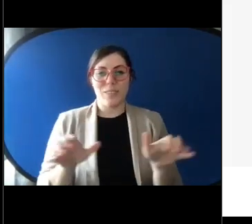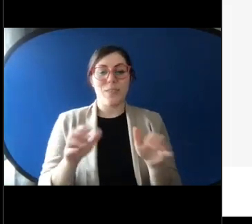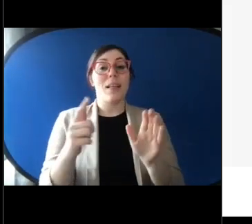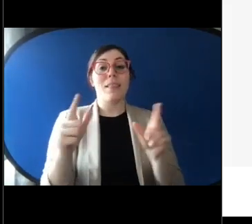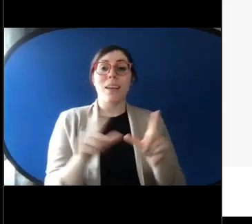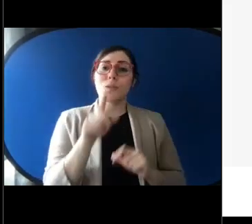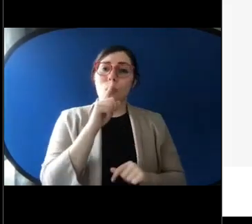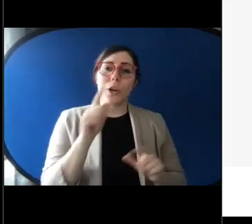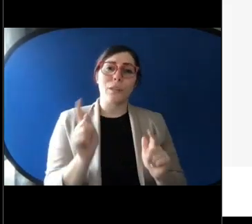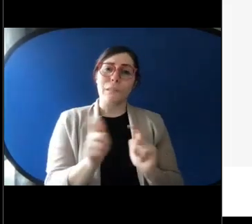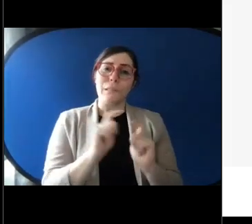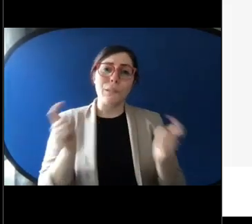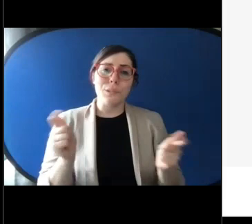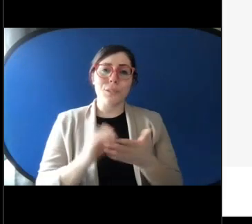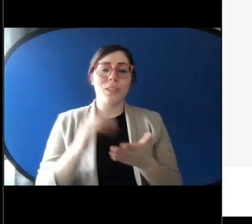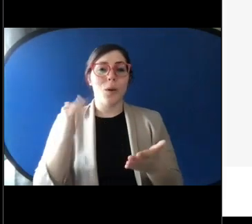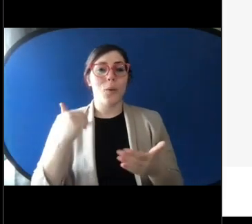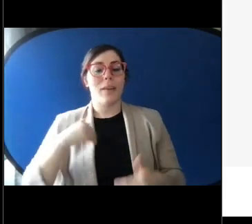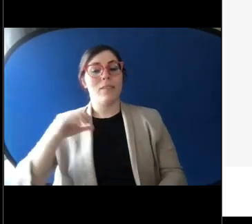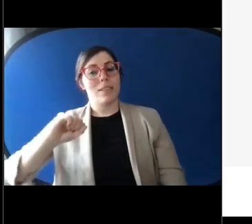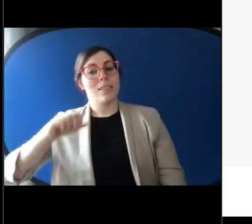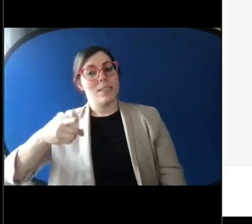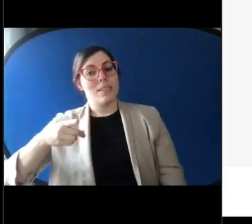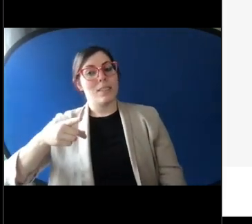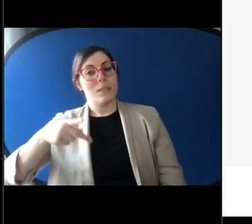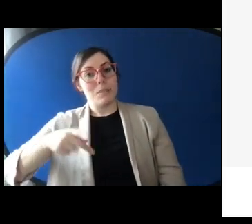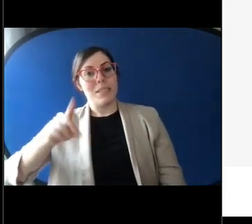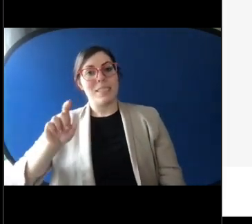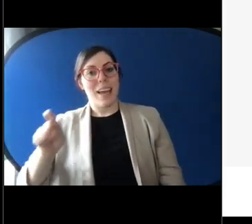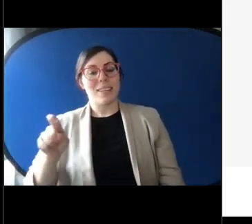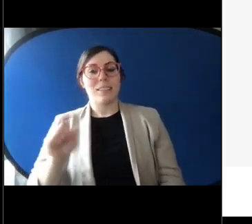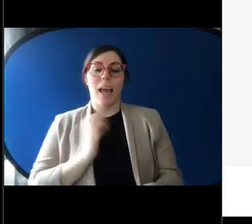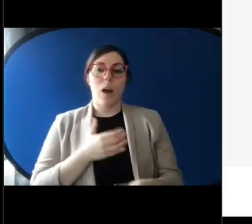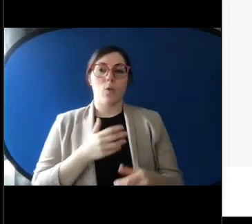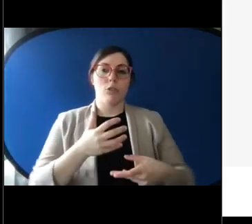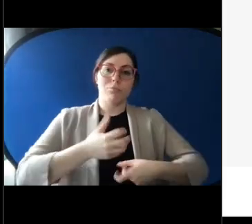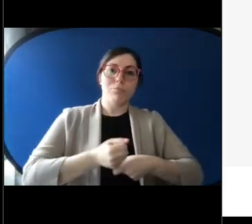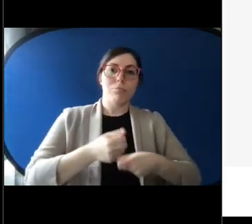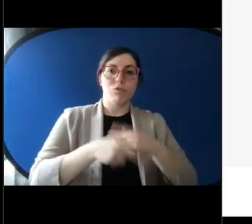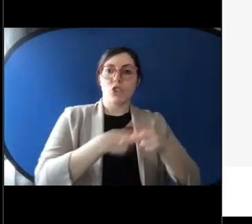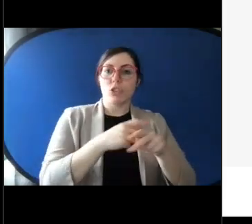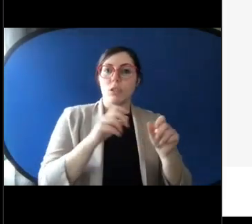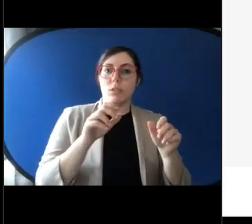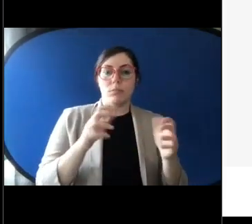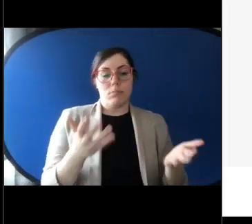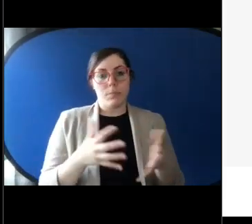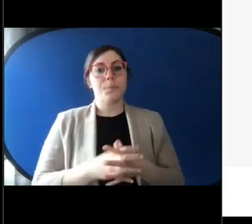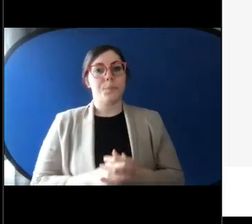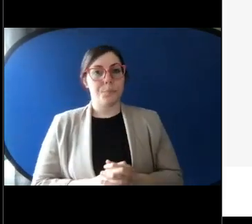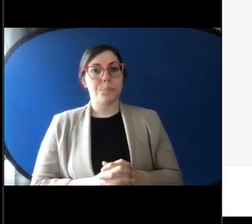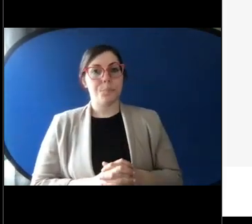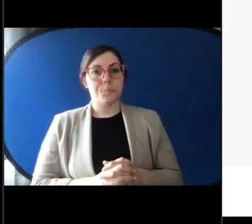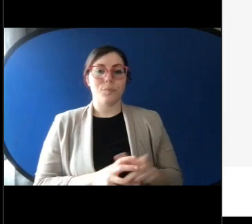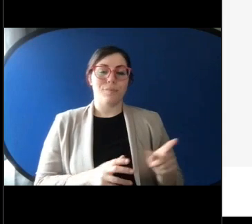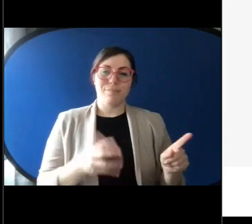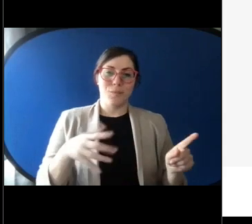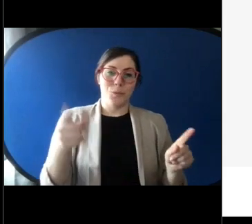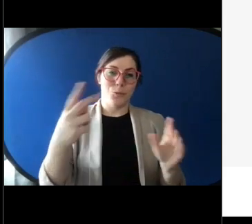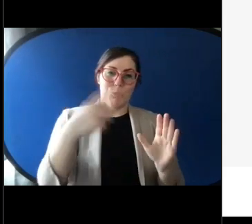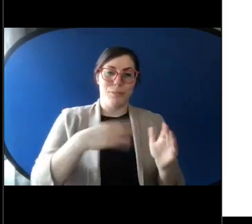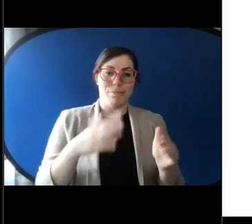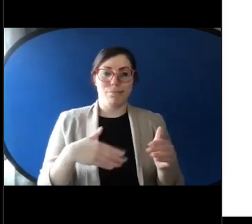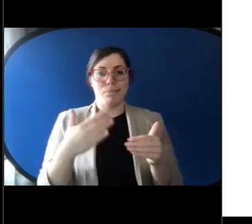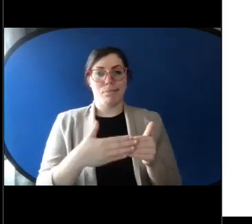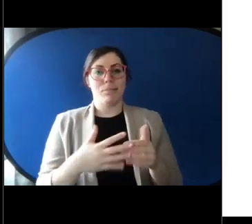and that's why we have Speedix being this catalog of entries for it. So go ahead and go to the next slide because we're not going to read that much text.